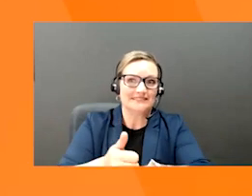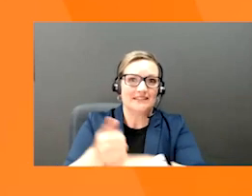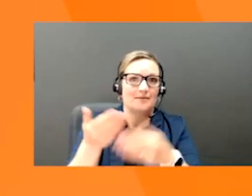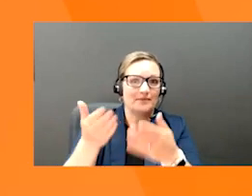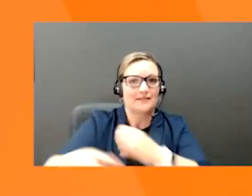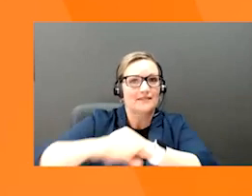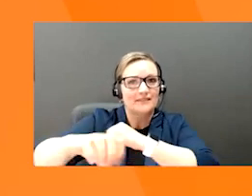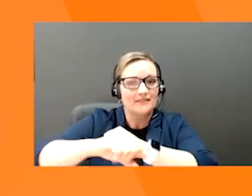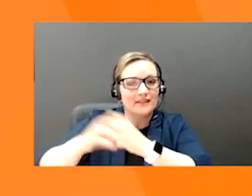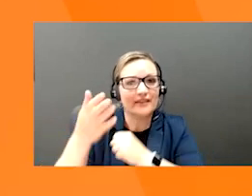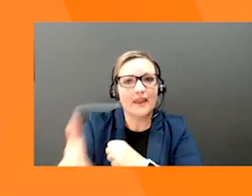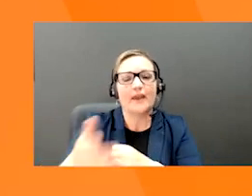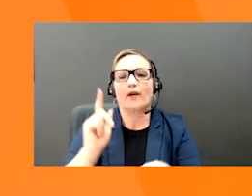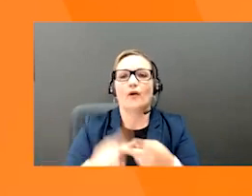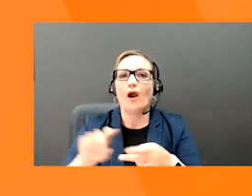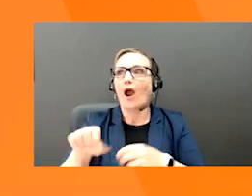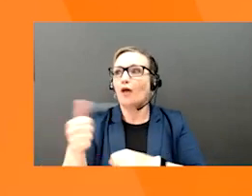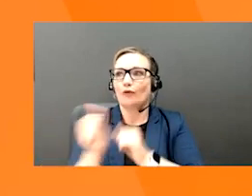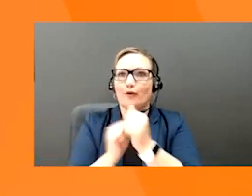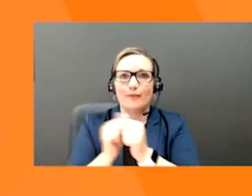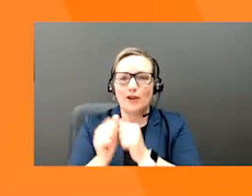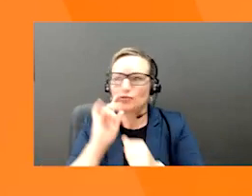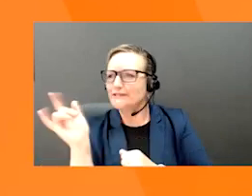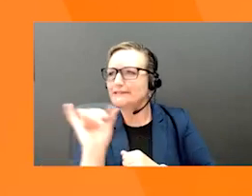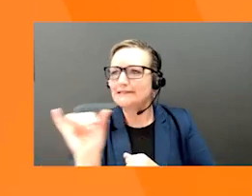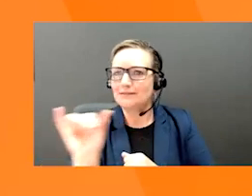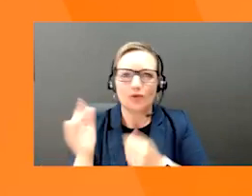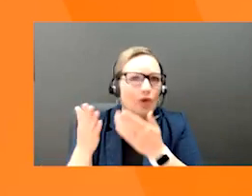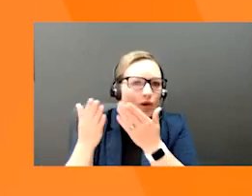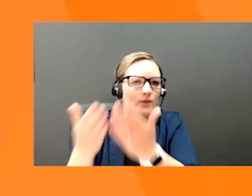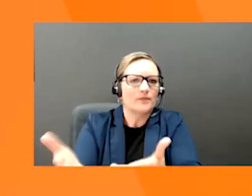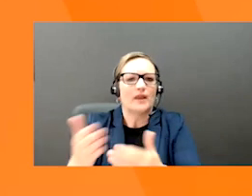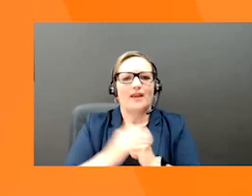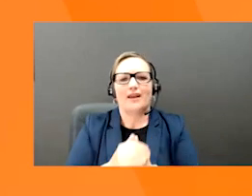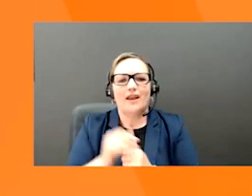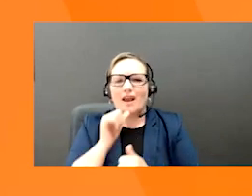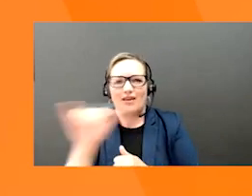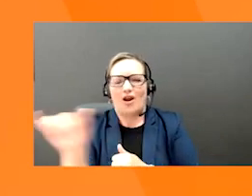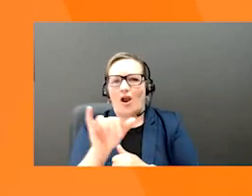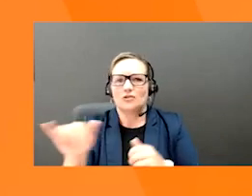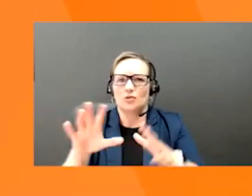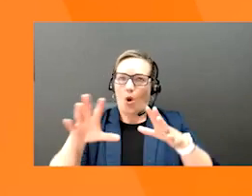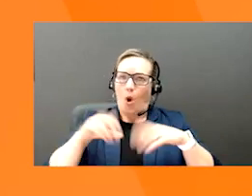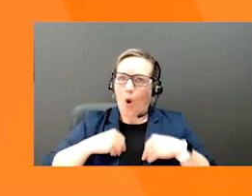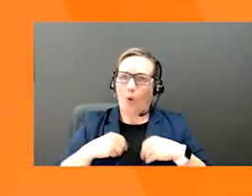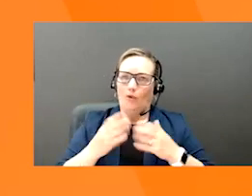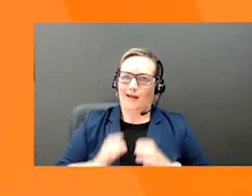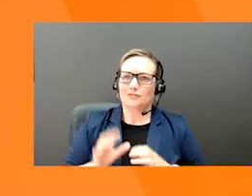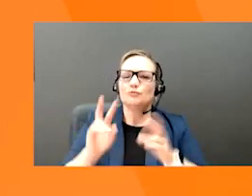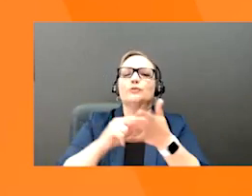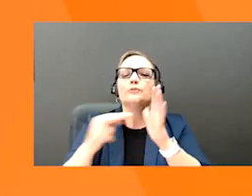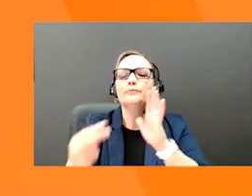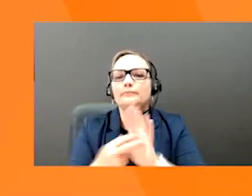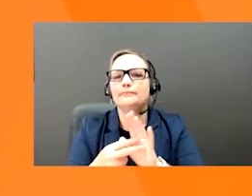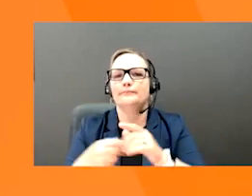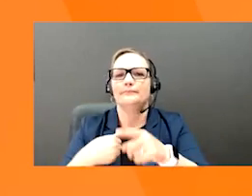lack of differentiating product brand due to template structures, and you typically don't own the customer. And so